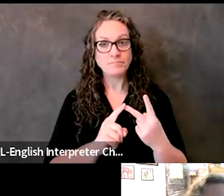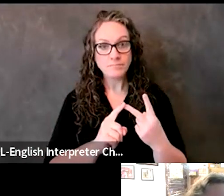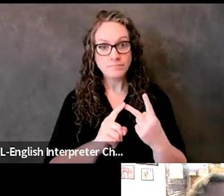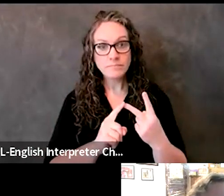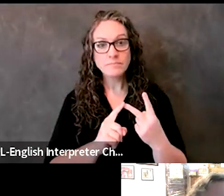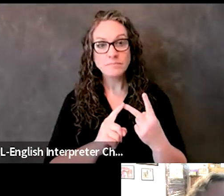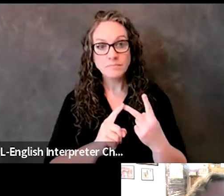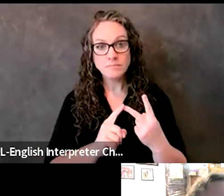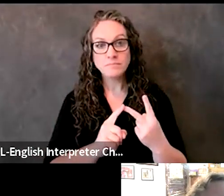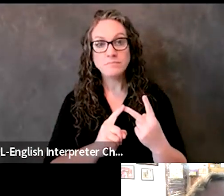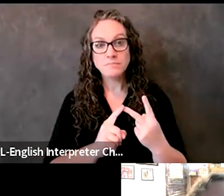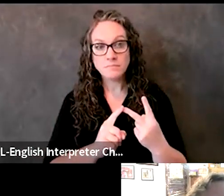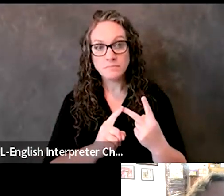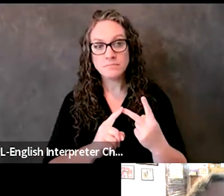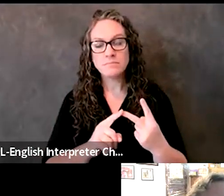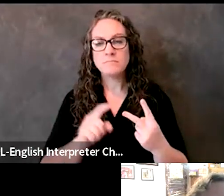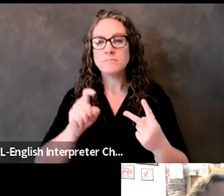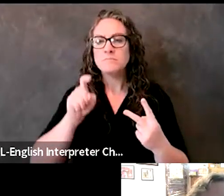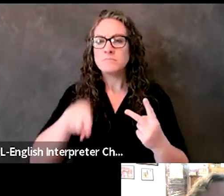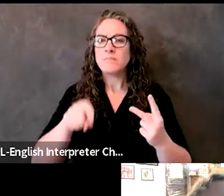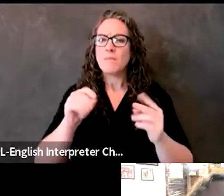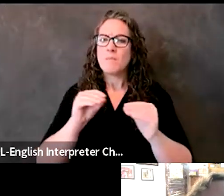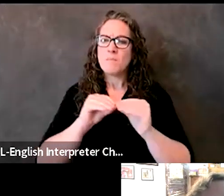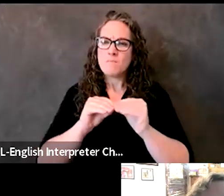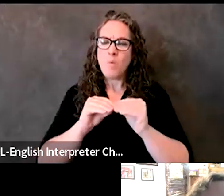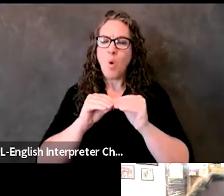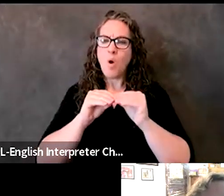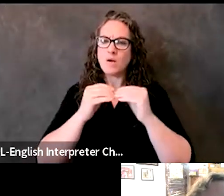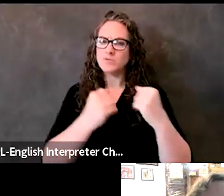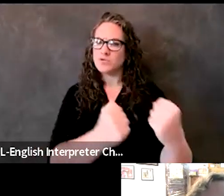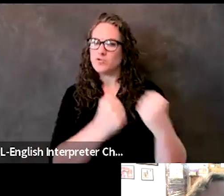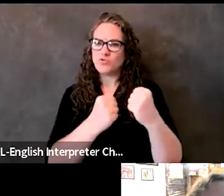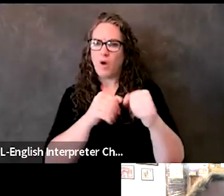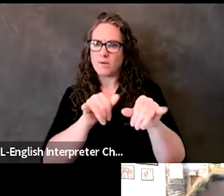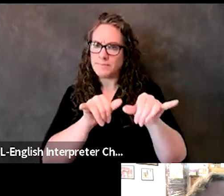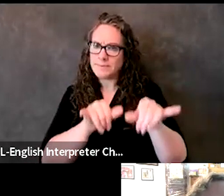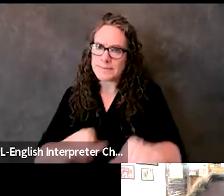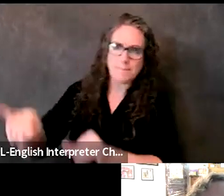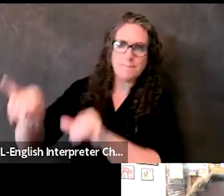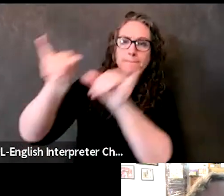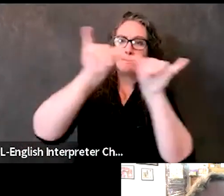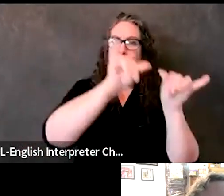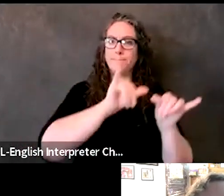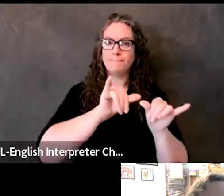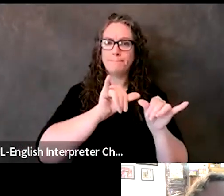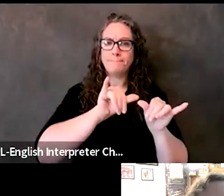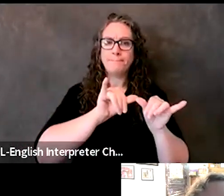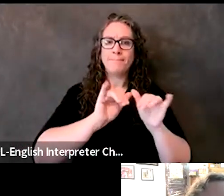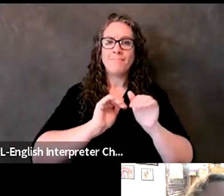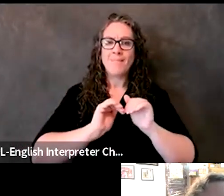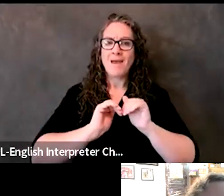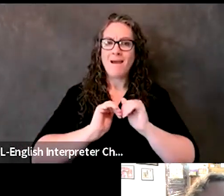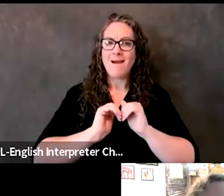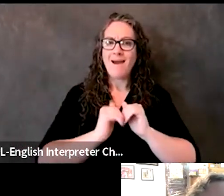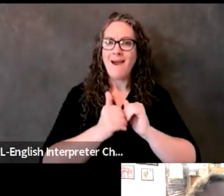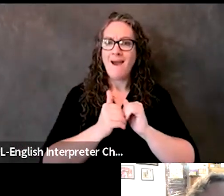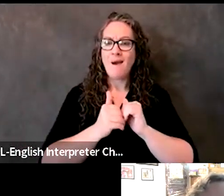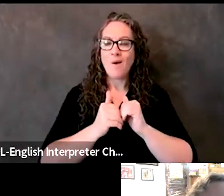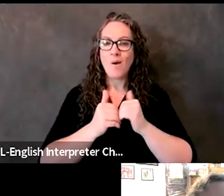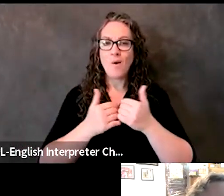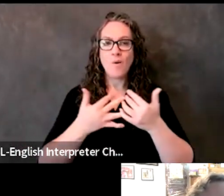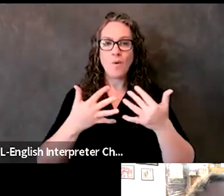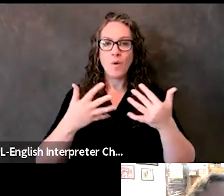consistency among jurisdictions in terms of the degree to which they regulate and